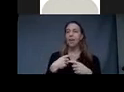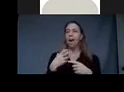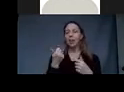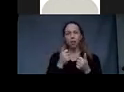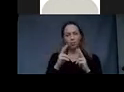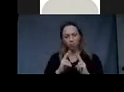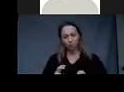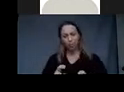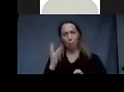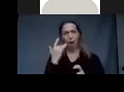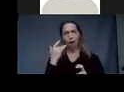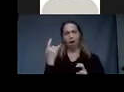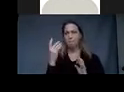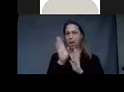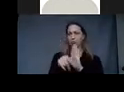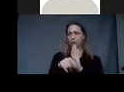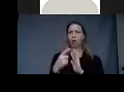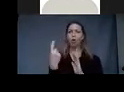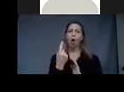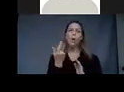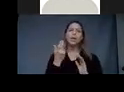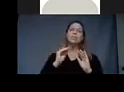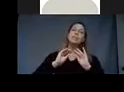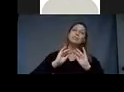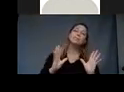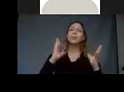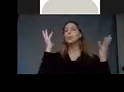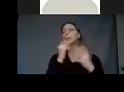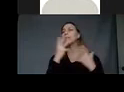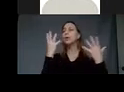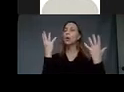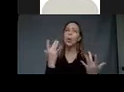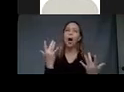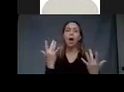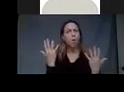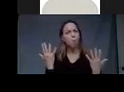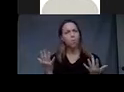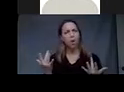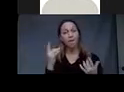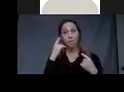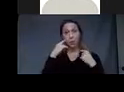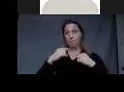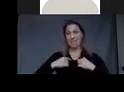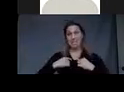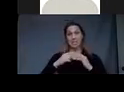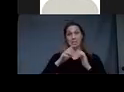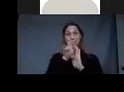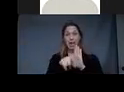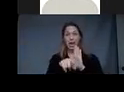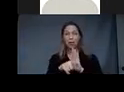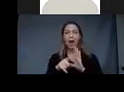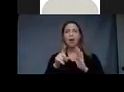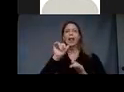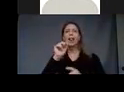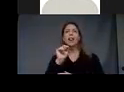landscapes? I think that it, it, for me, the landscape references beauty